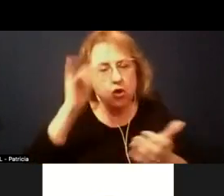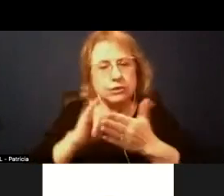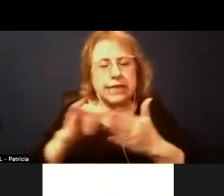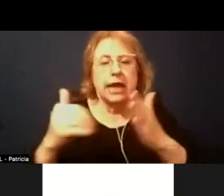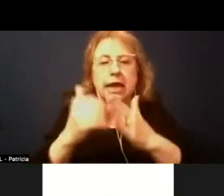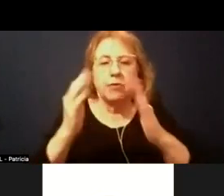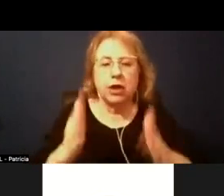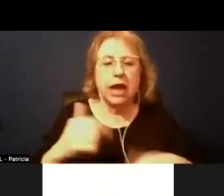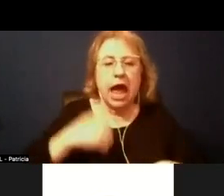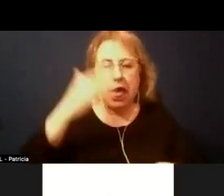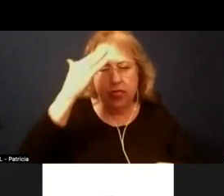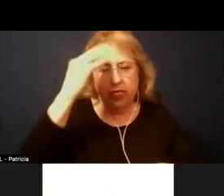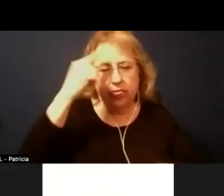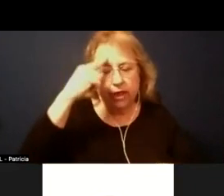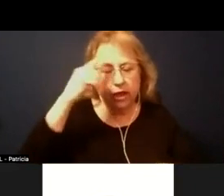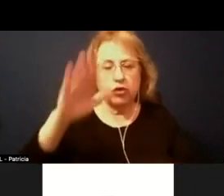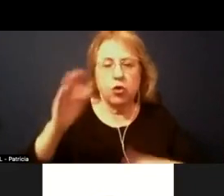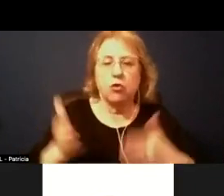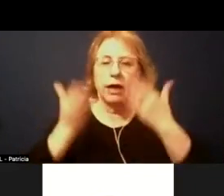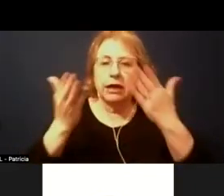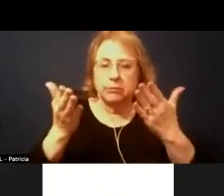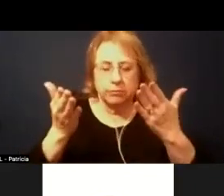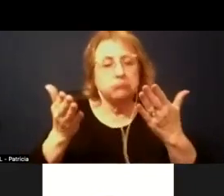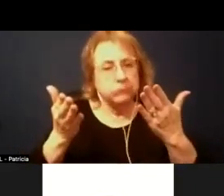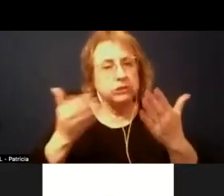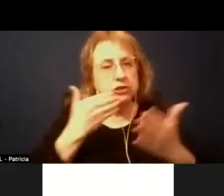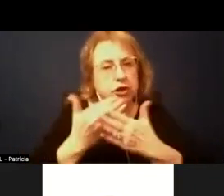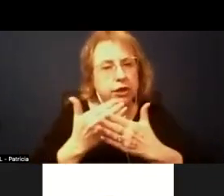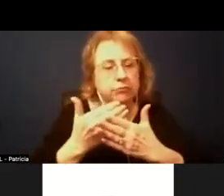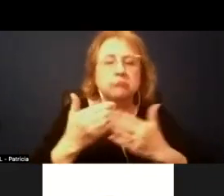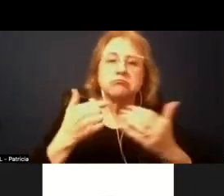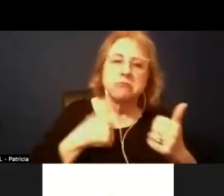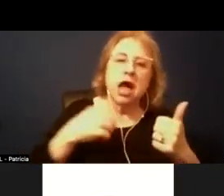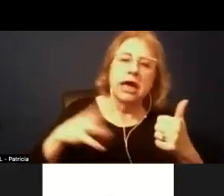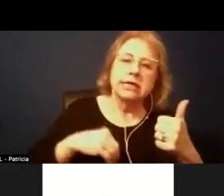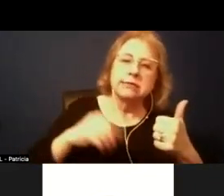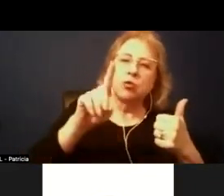recommendation has a lot of weight so I'm willing to go with either 1a or 2a